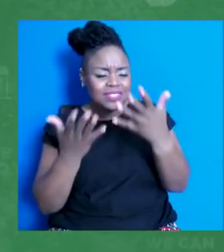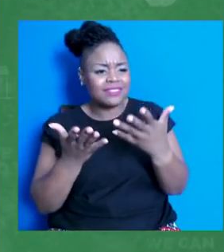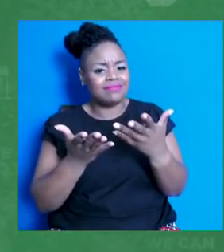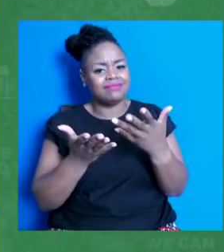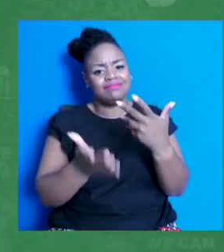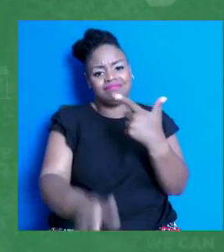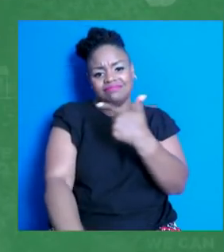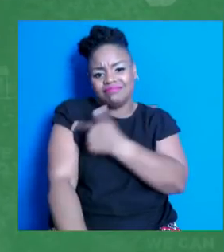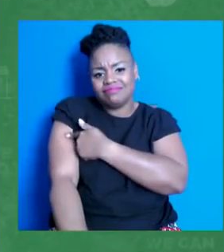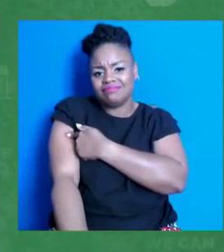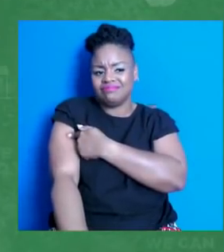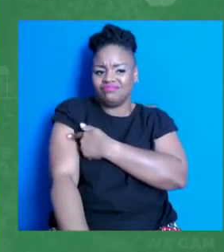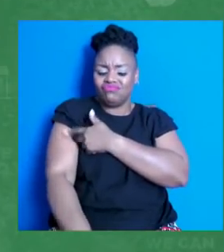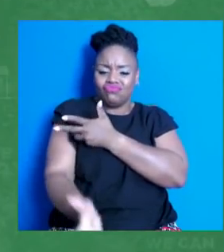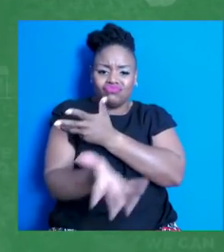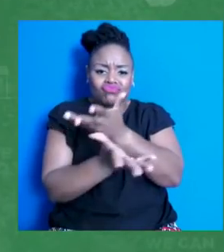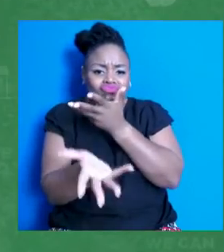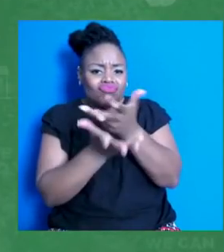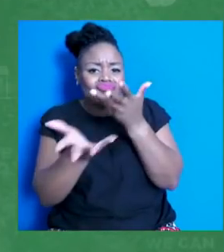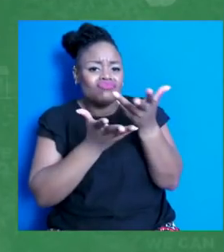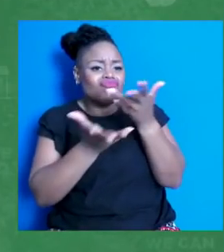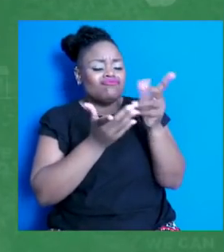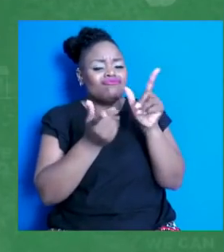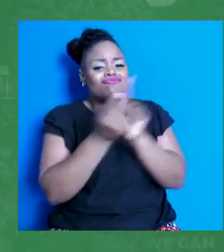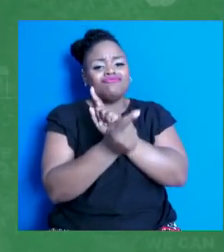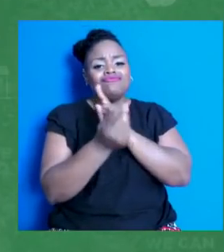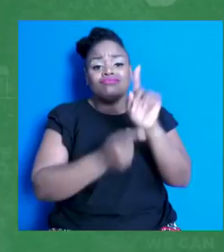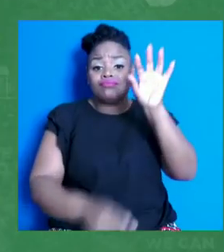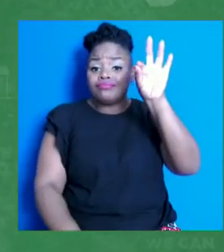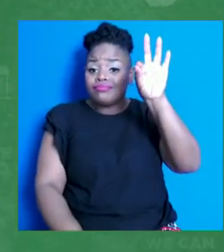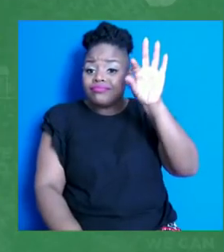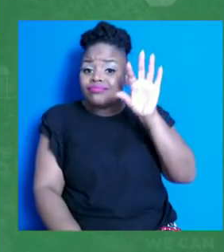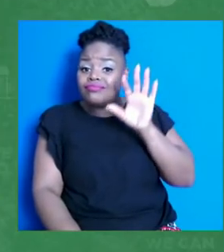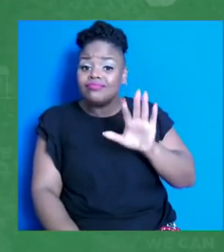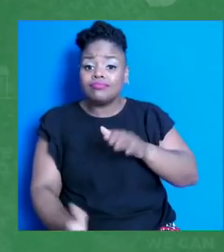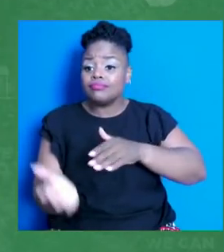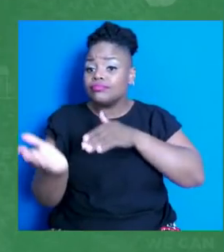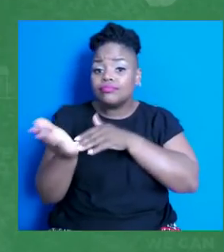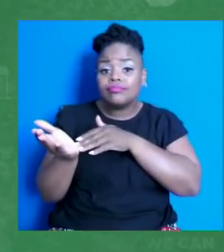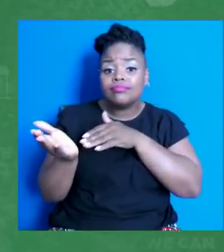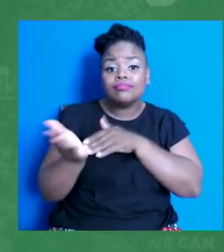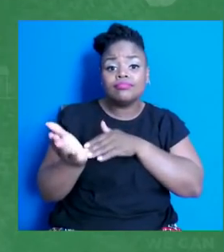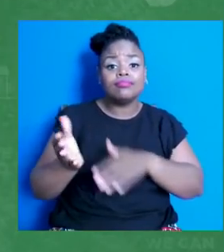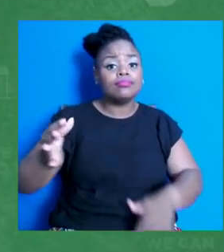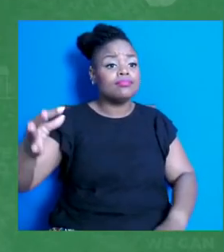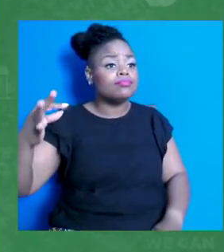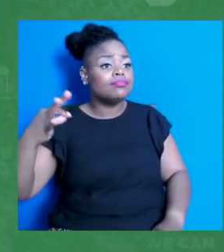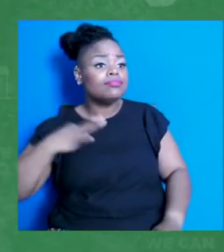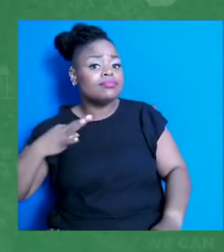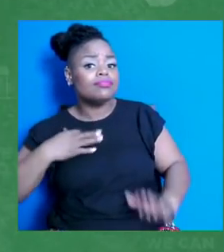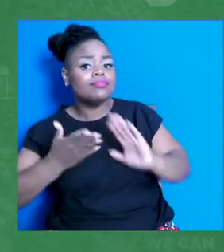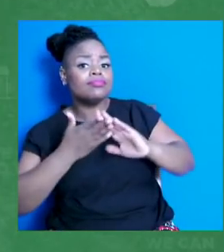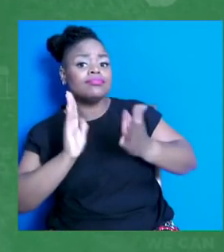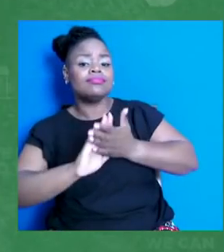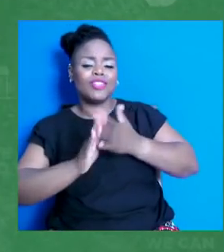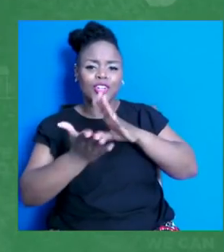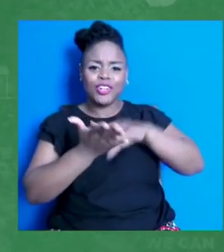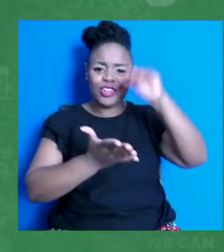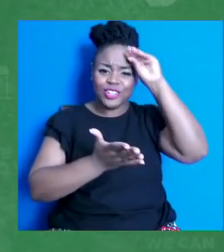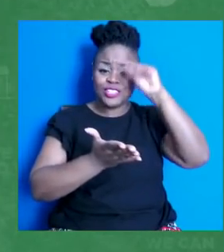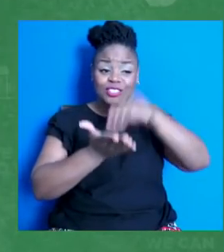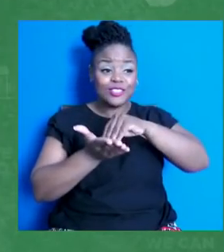doctors, volunteers, community organizers, teachers, students, parents. I met them all.